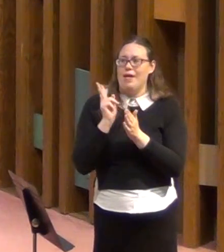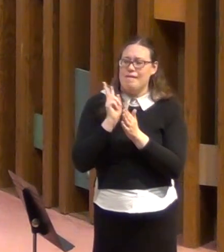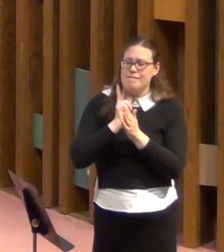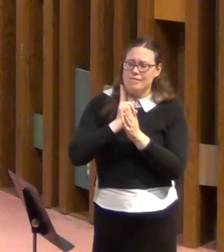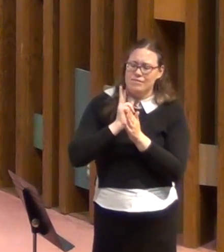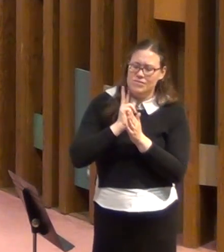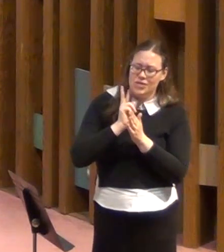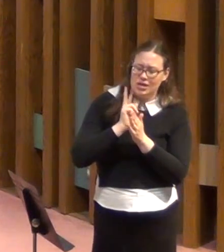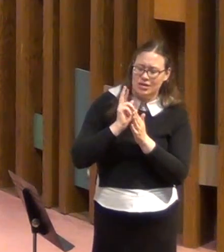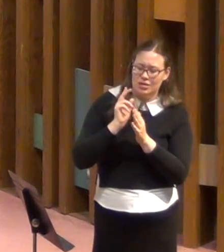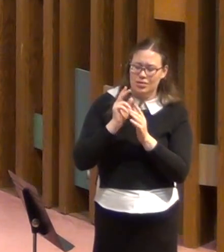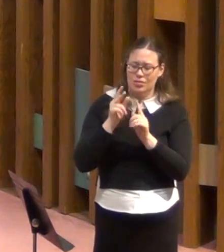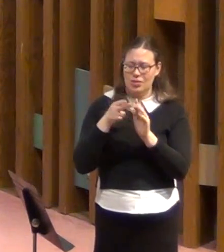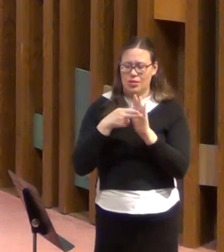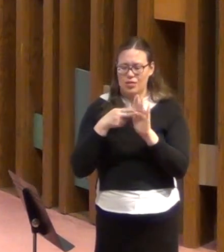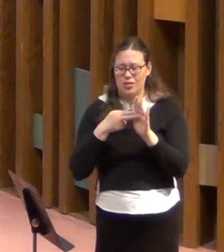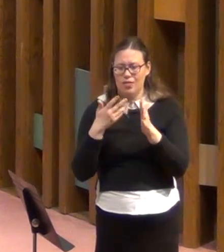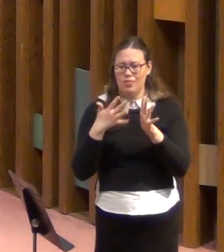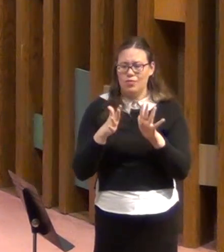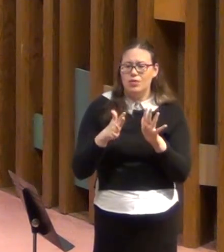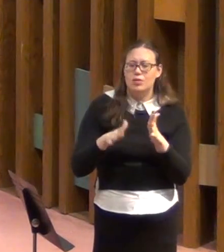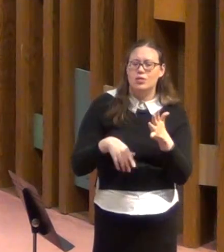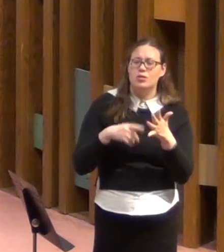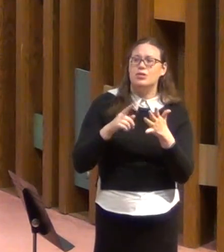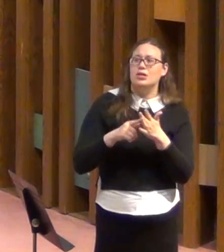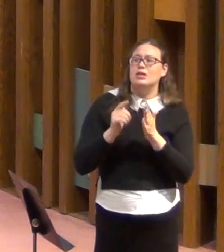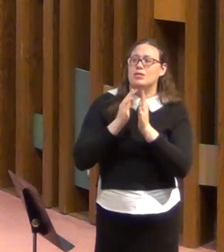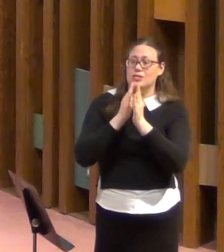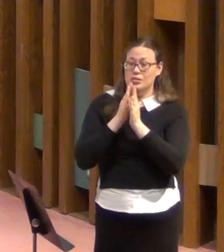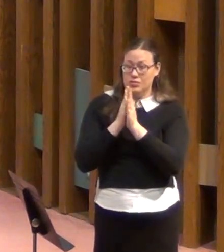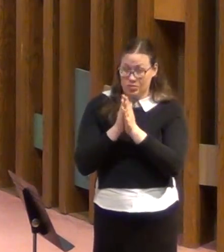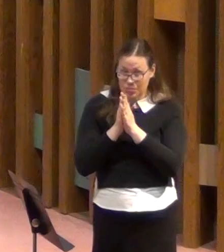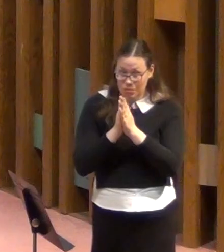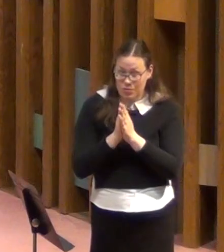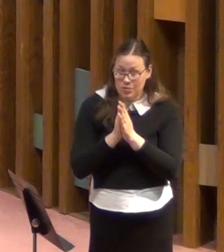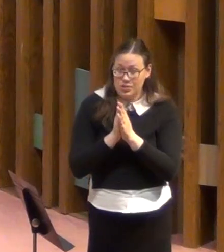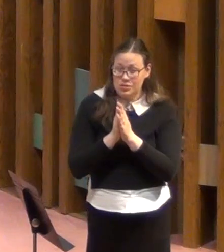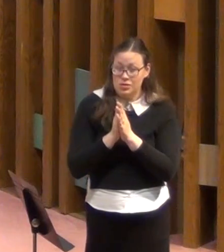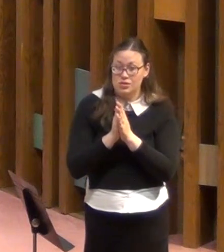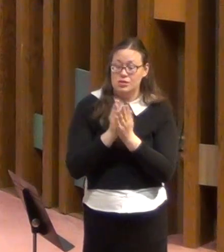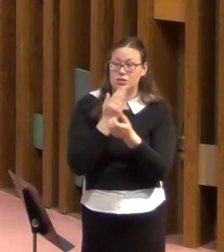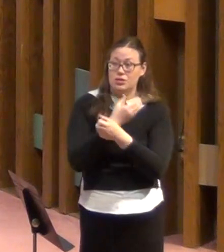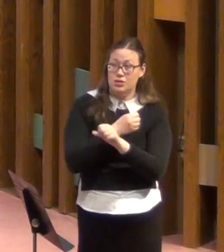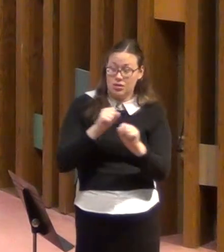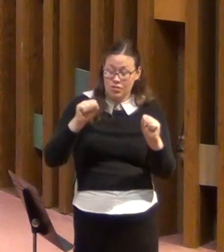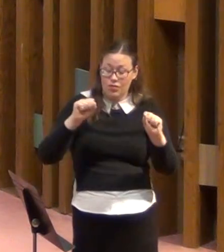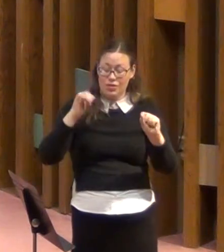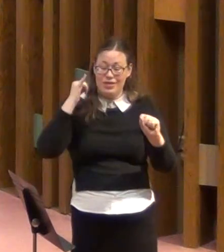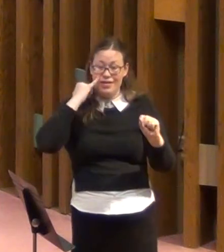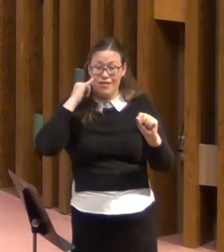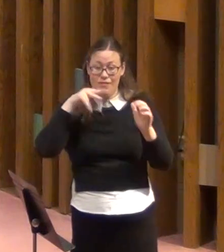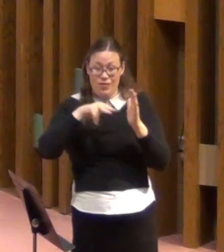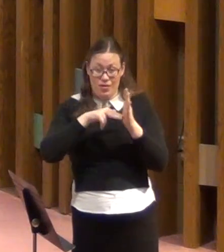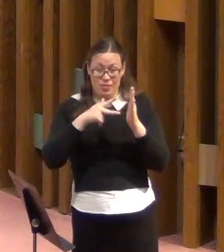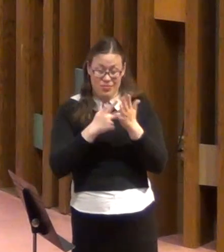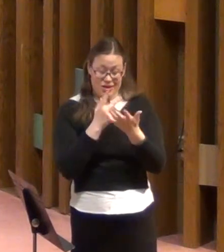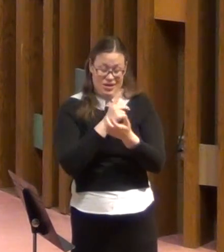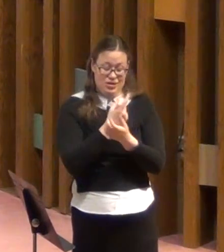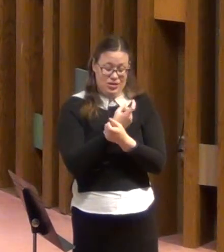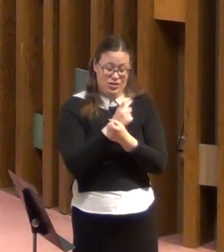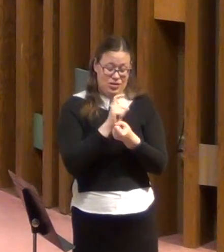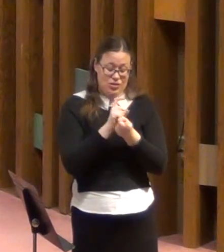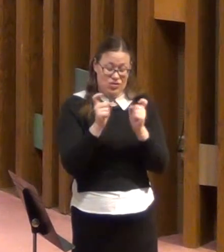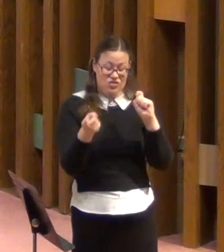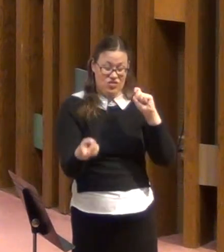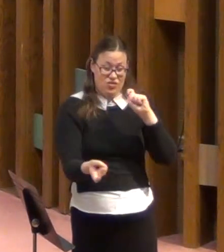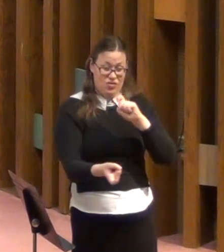Do you pray for deliverance when you know it will be a change in your life?